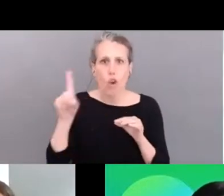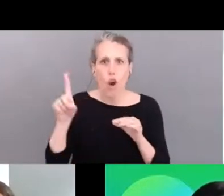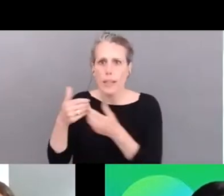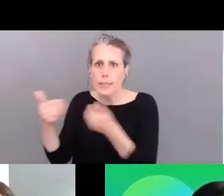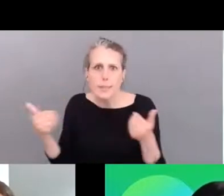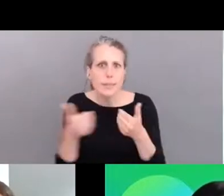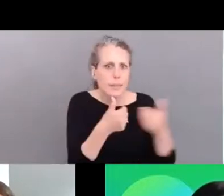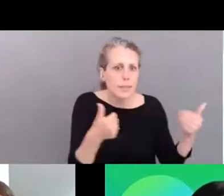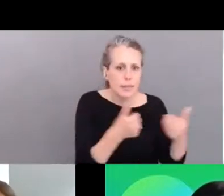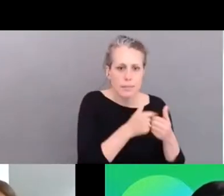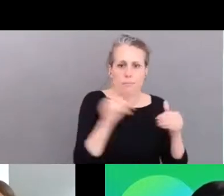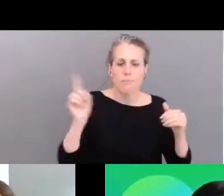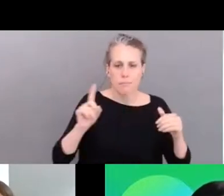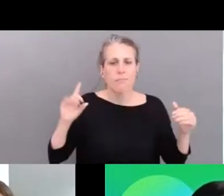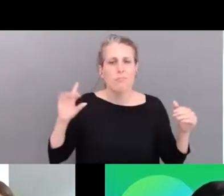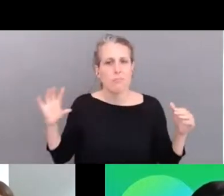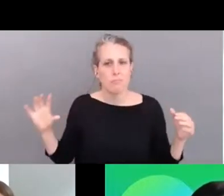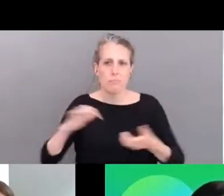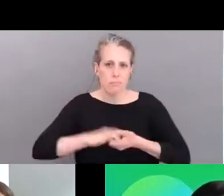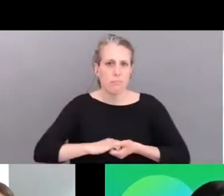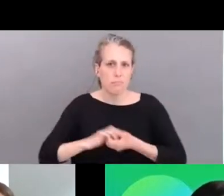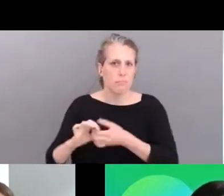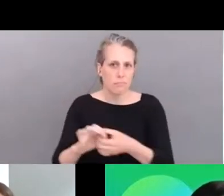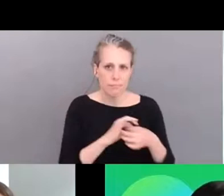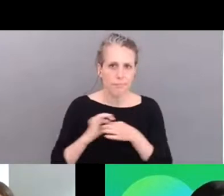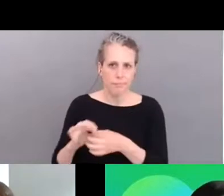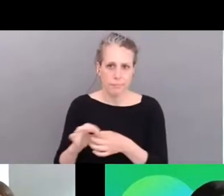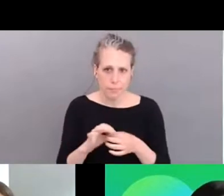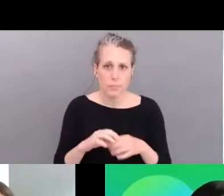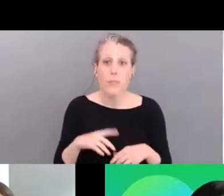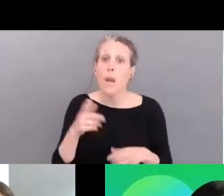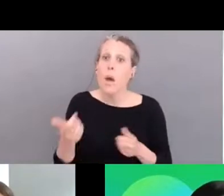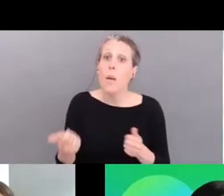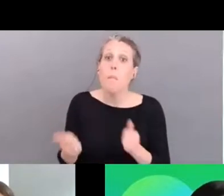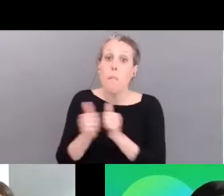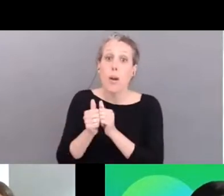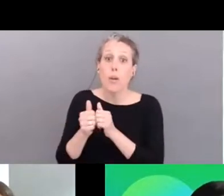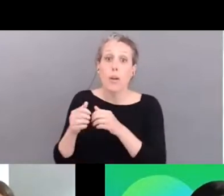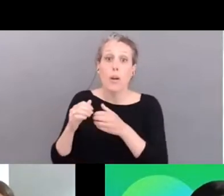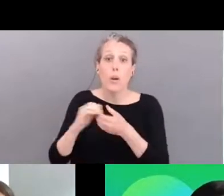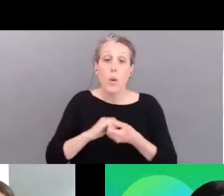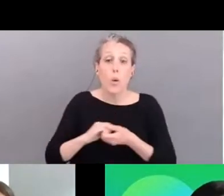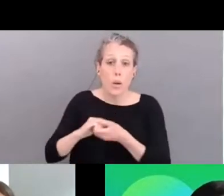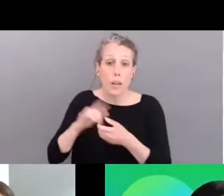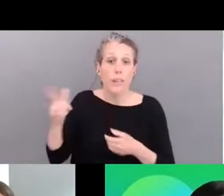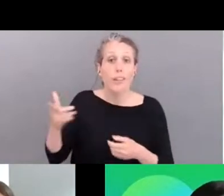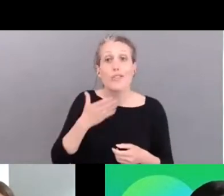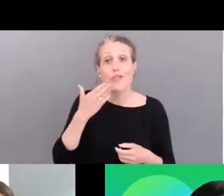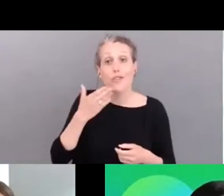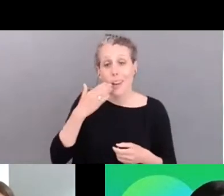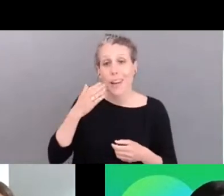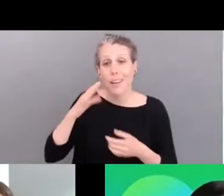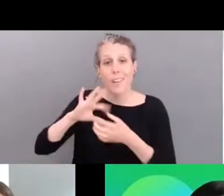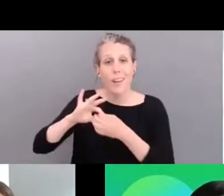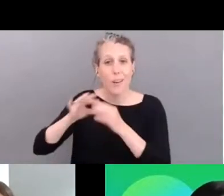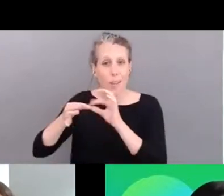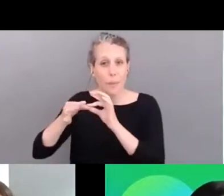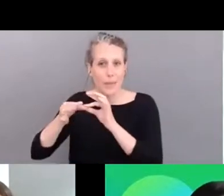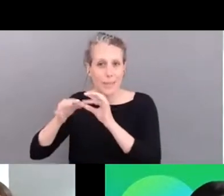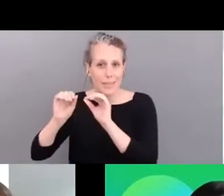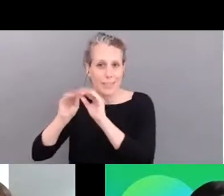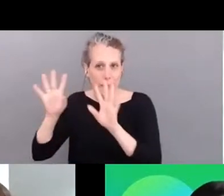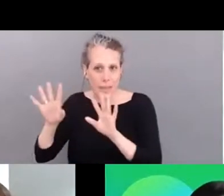so we're enabling the partner organizations including uh the czech olympic community that is the leader of the project um to